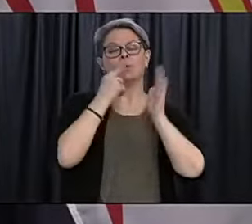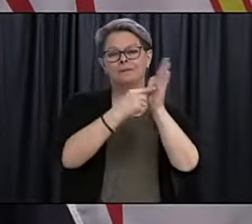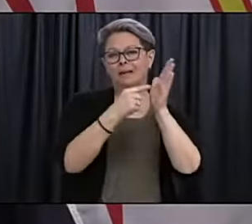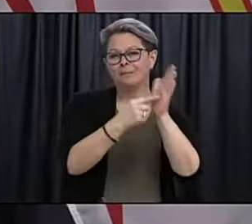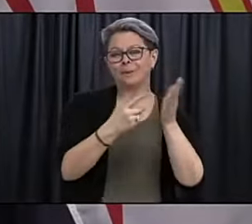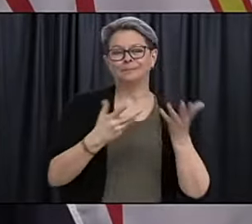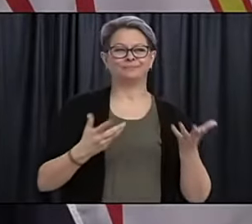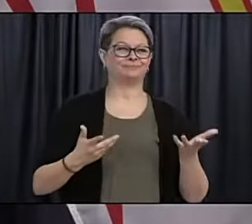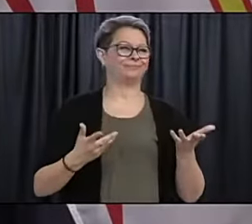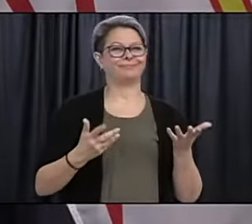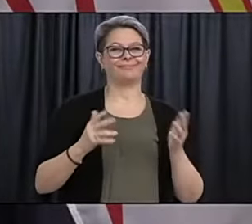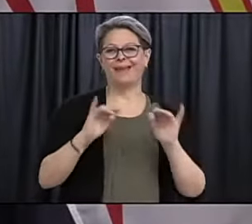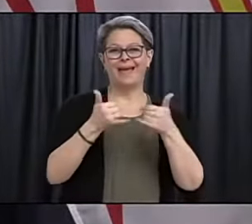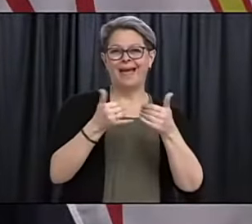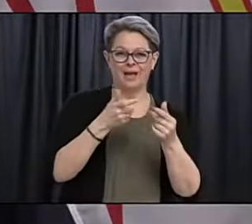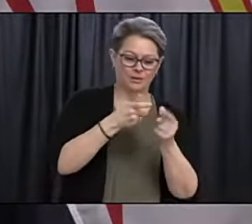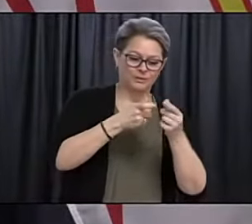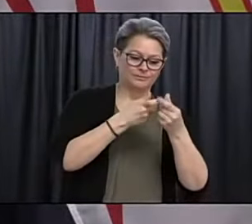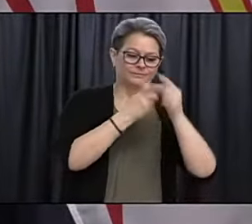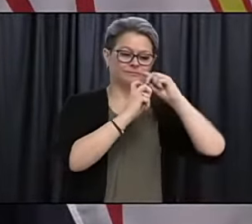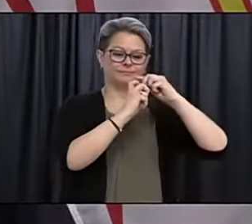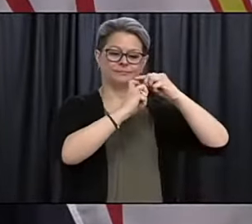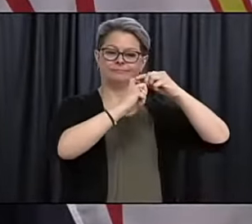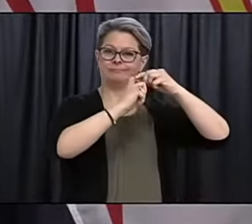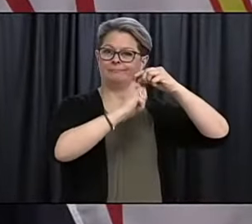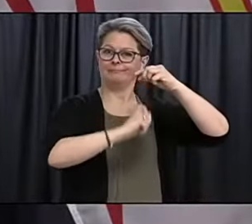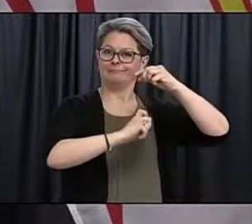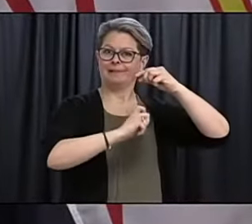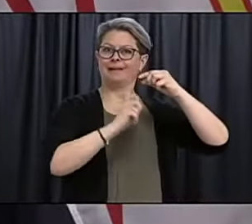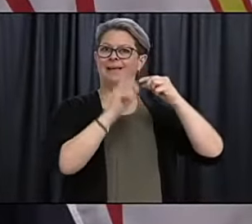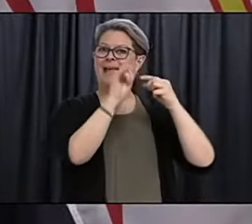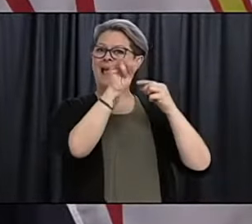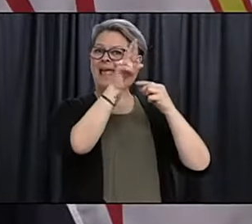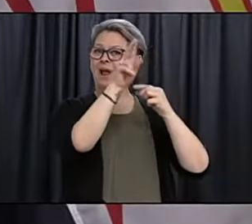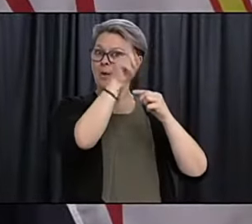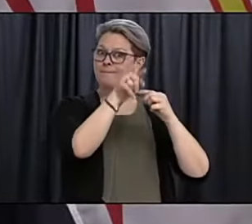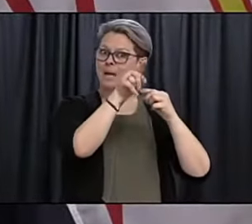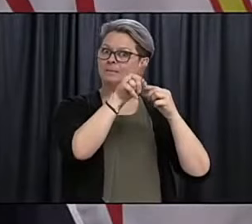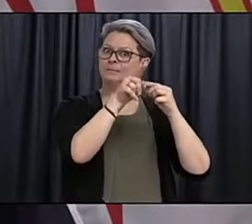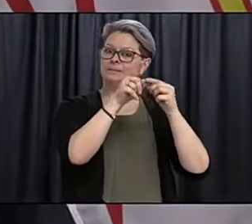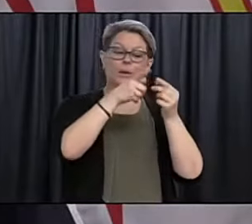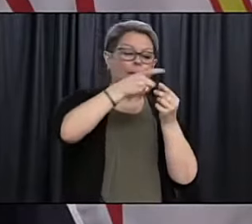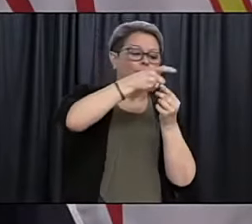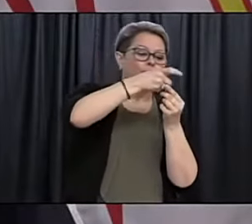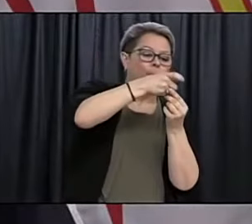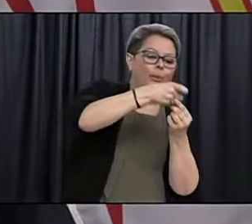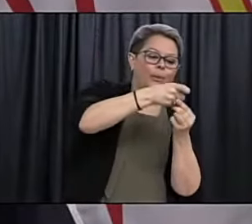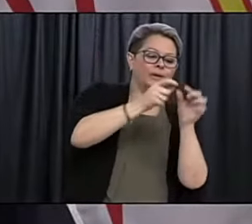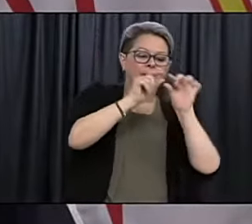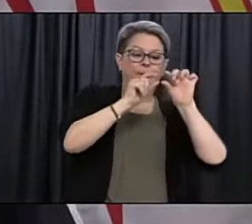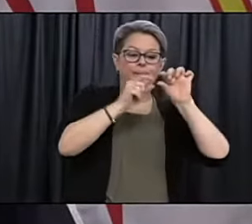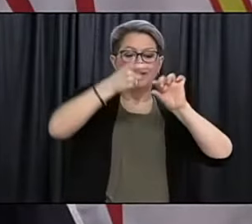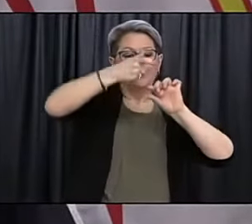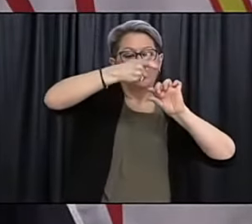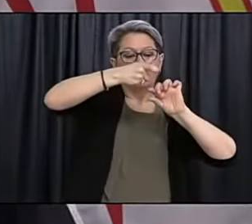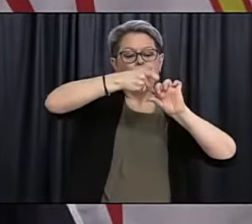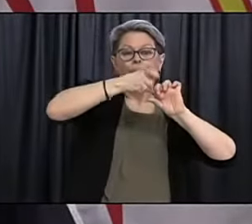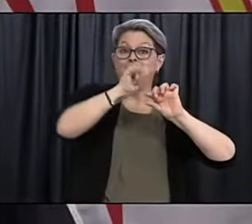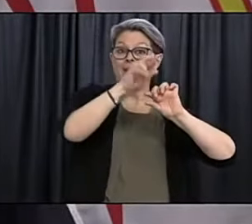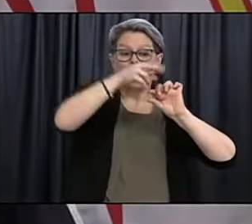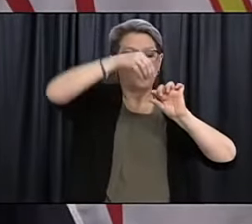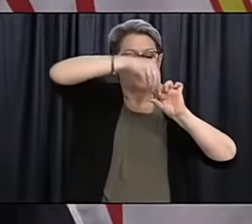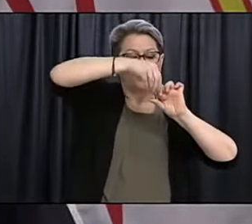uh, it just has to do with how you draw, um, or how you inject air into the, into the vial before you pull it out. But, um, so